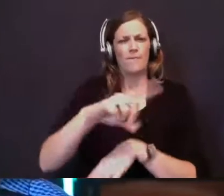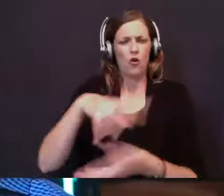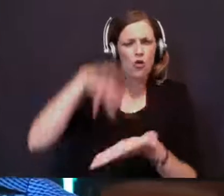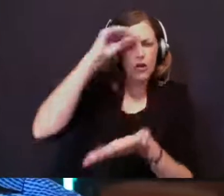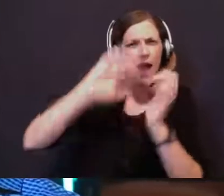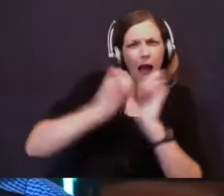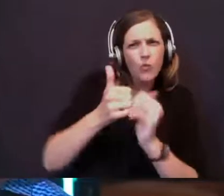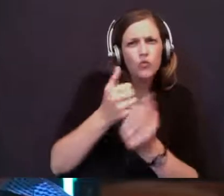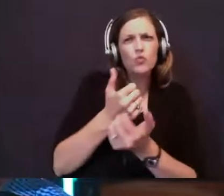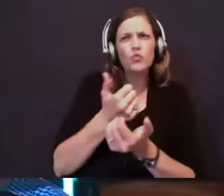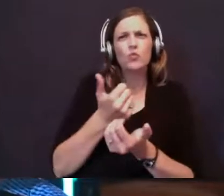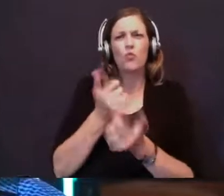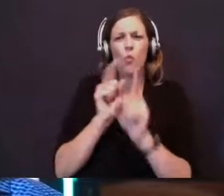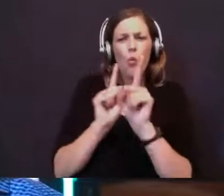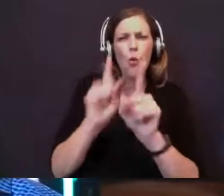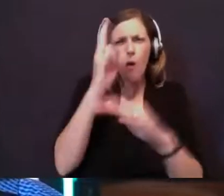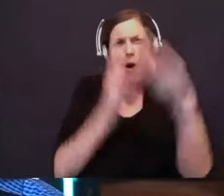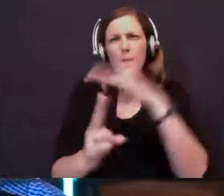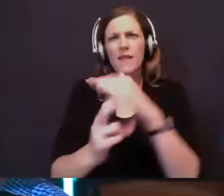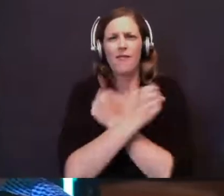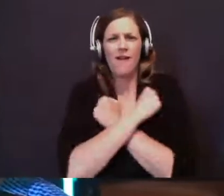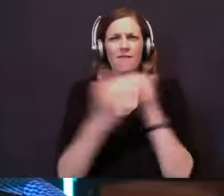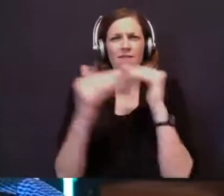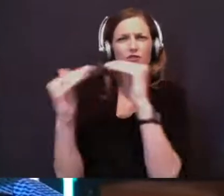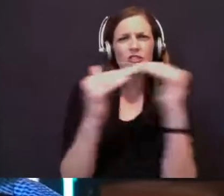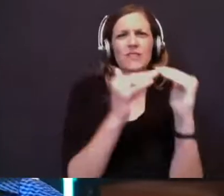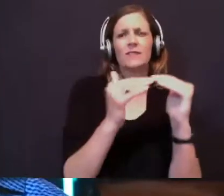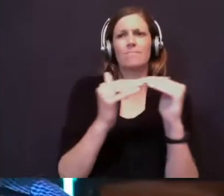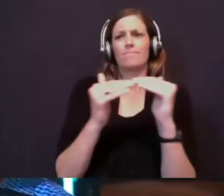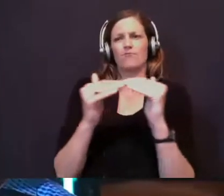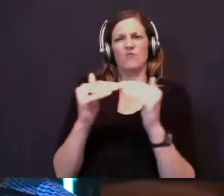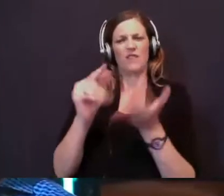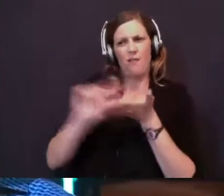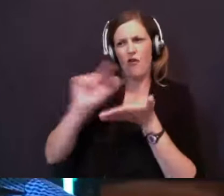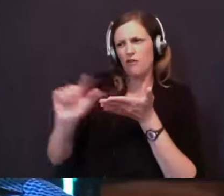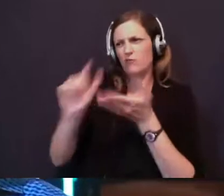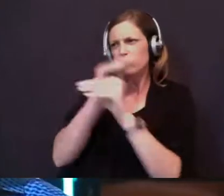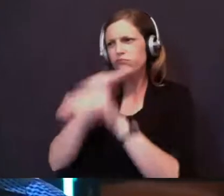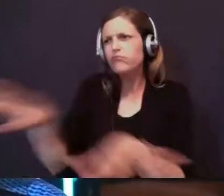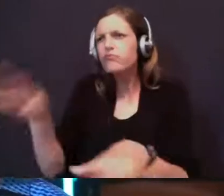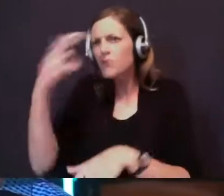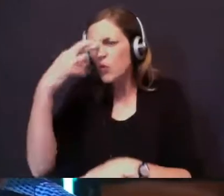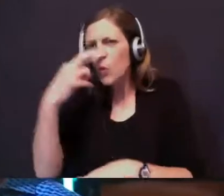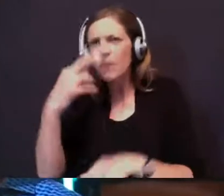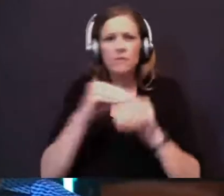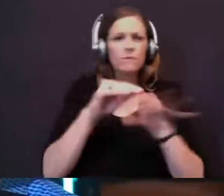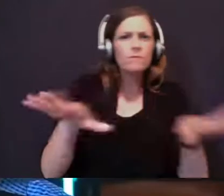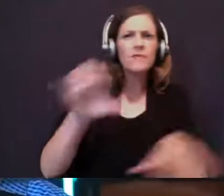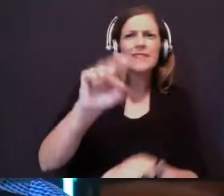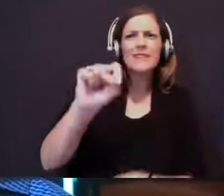They were surprised when the gospel was going to the Gentiles, when the gospel was going to the Romans, when even Ethiopians were saying yes to Jesus.